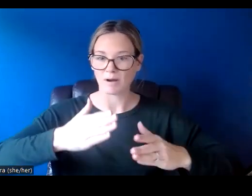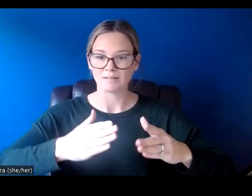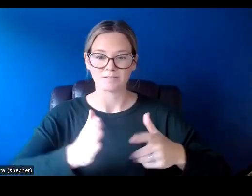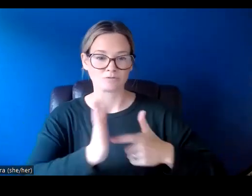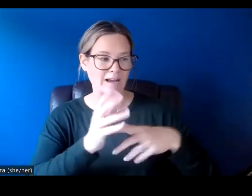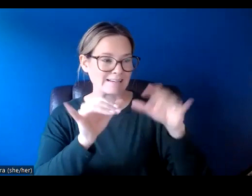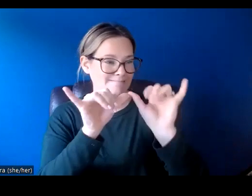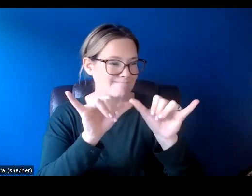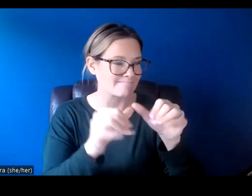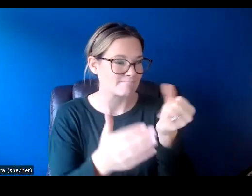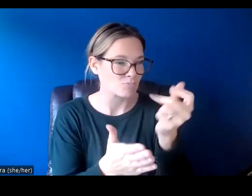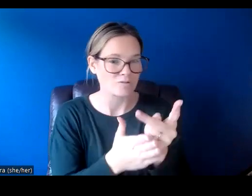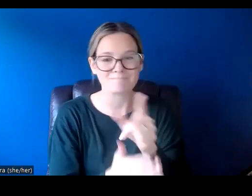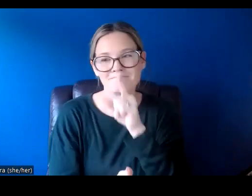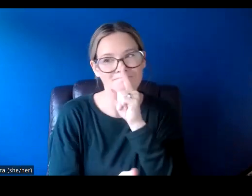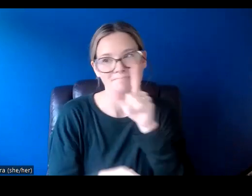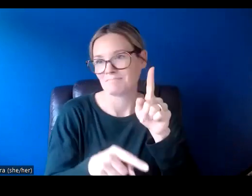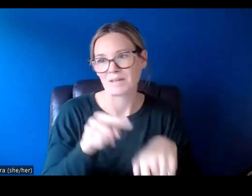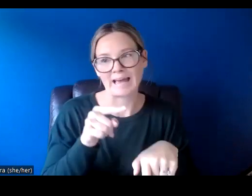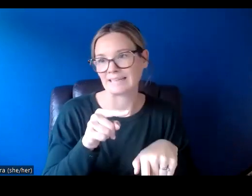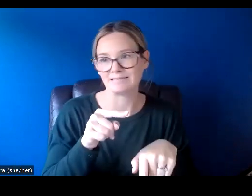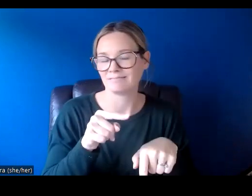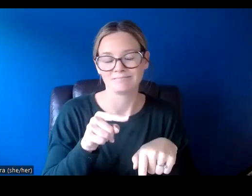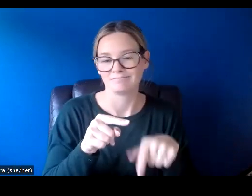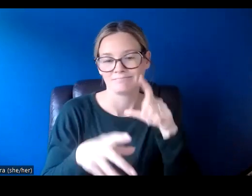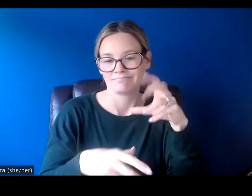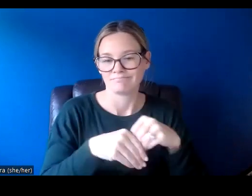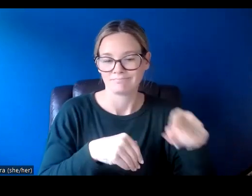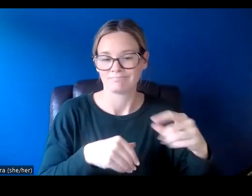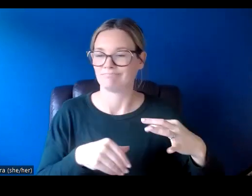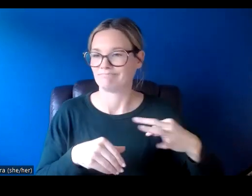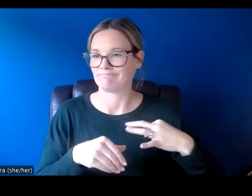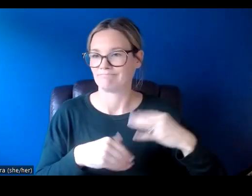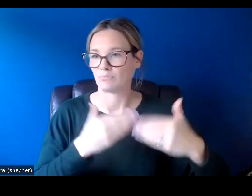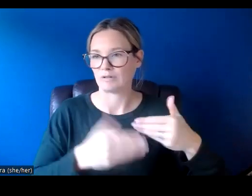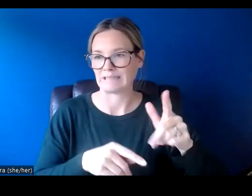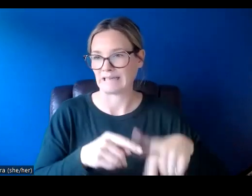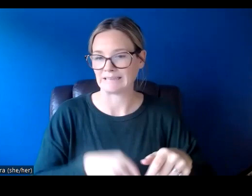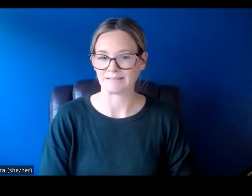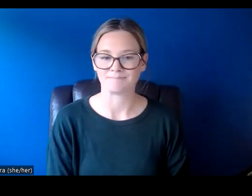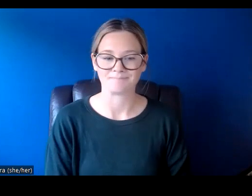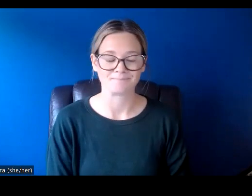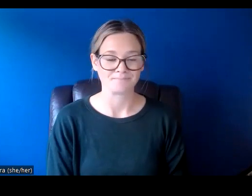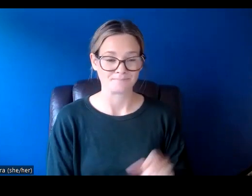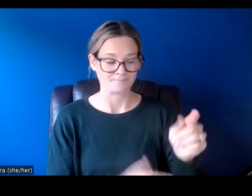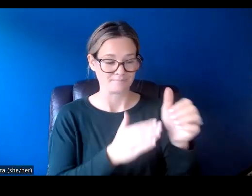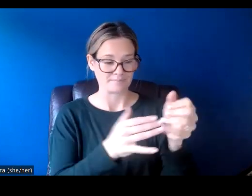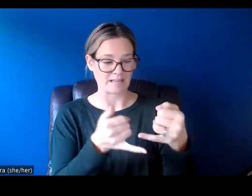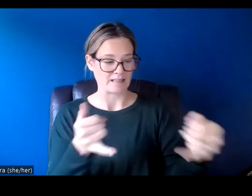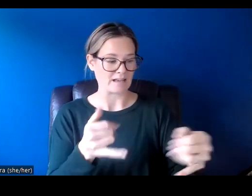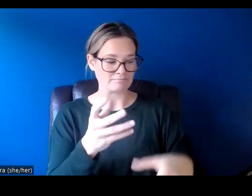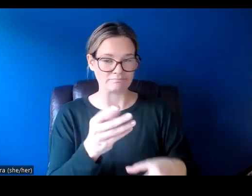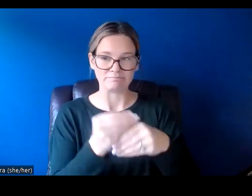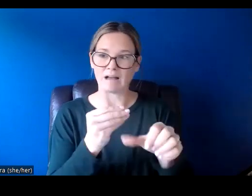engineering approvals are not eligible and will not be considered. The program guidelines detail additional